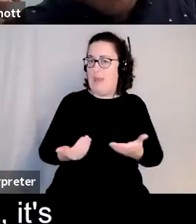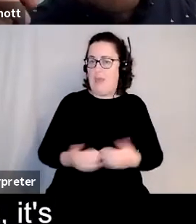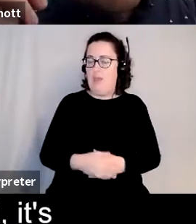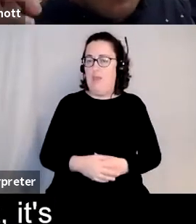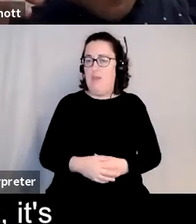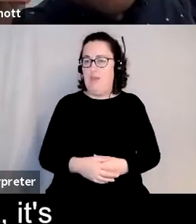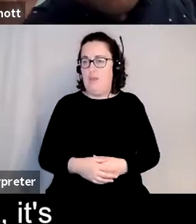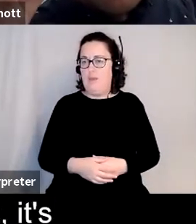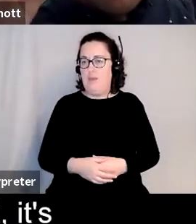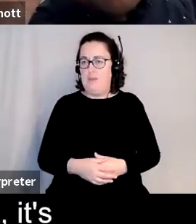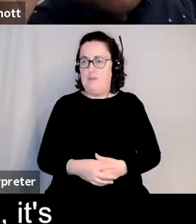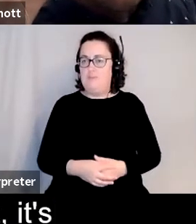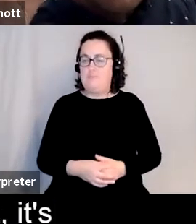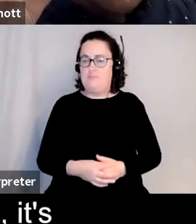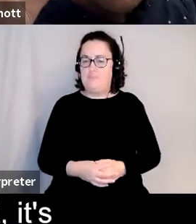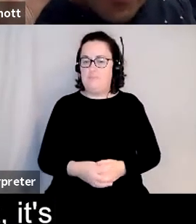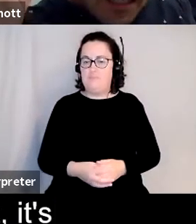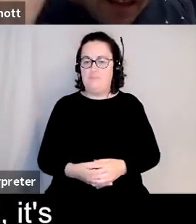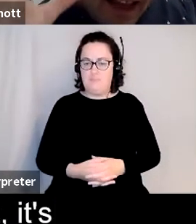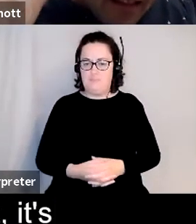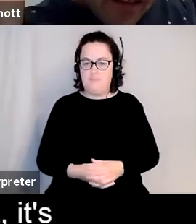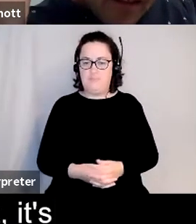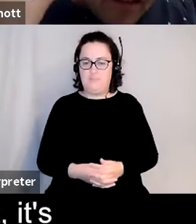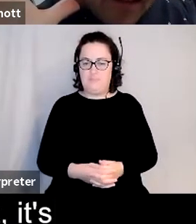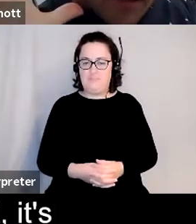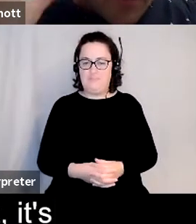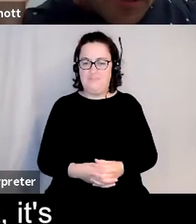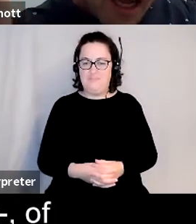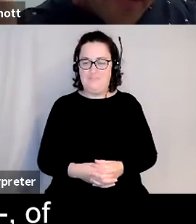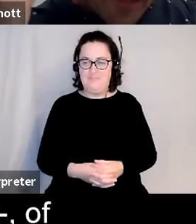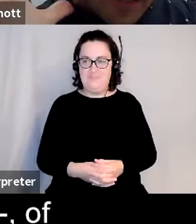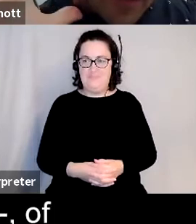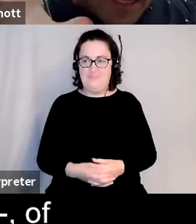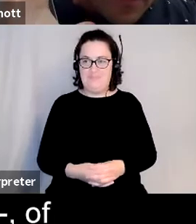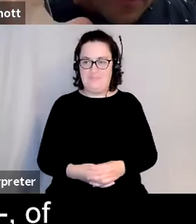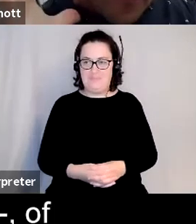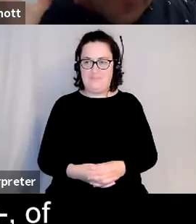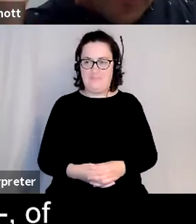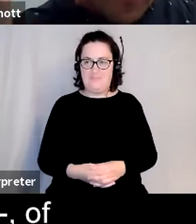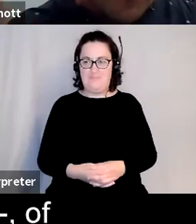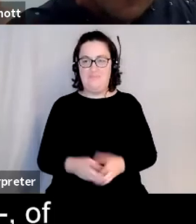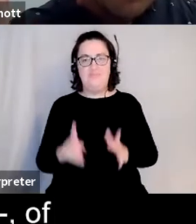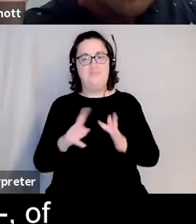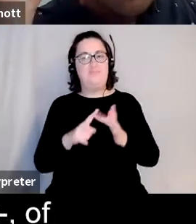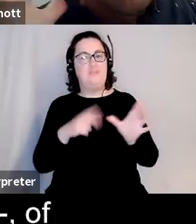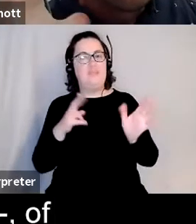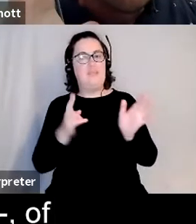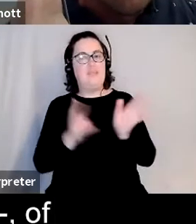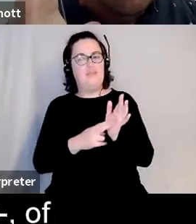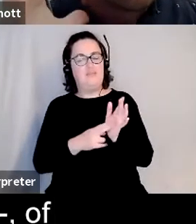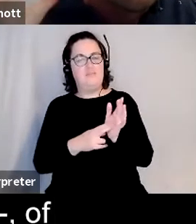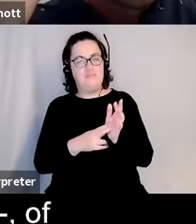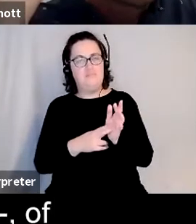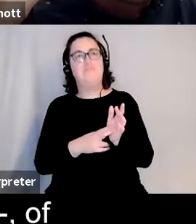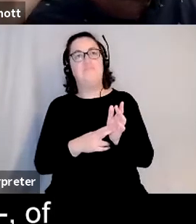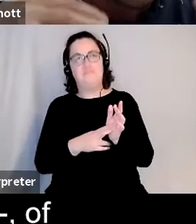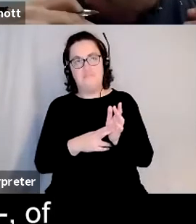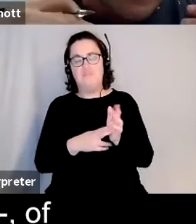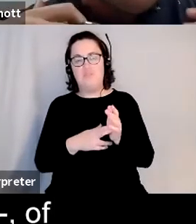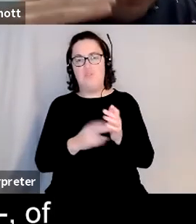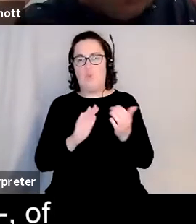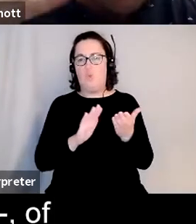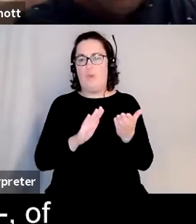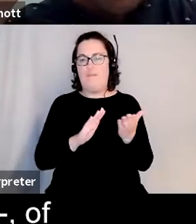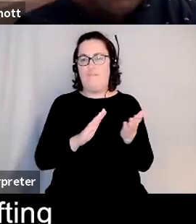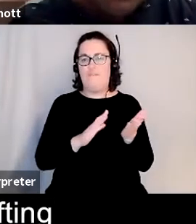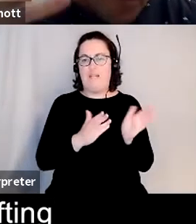yeah i think it's really interesting that that sort of shift in a sense of you know that of a slight